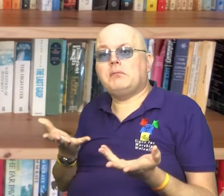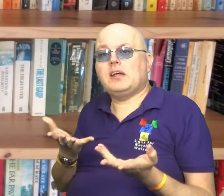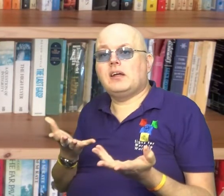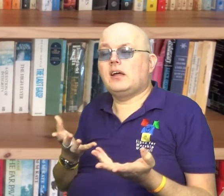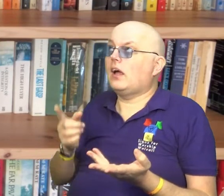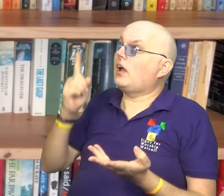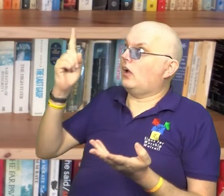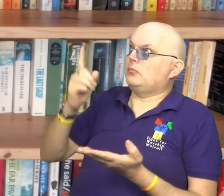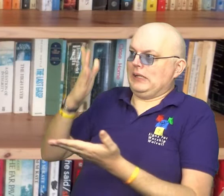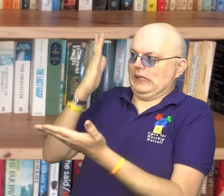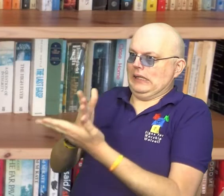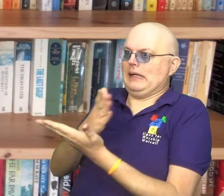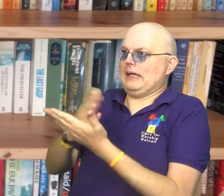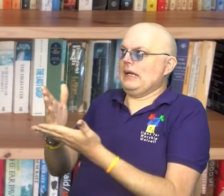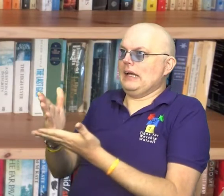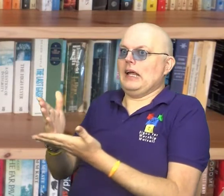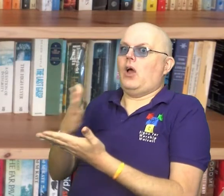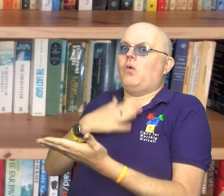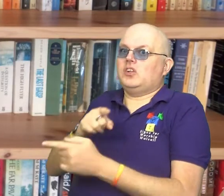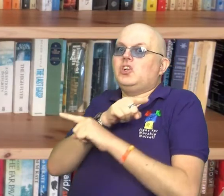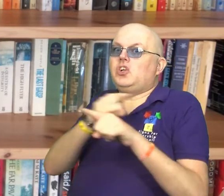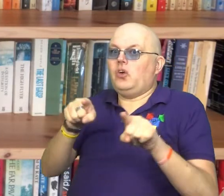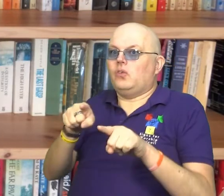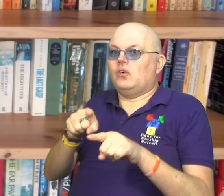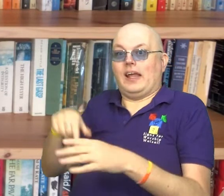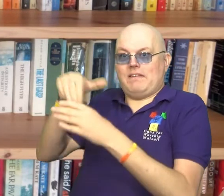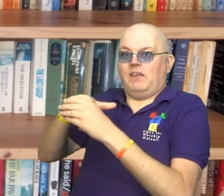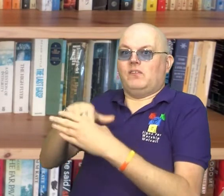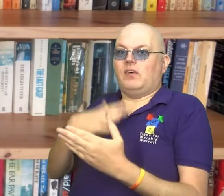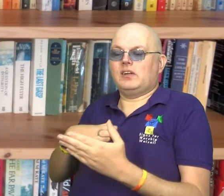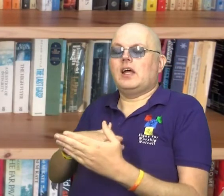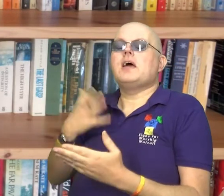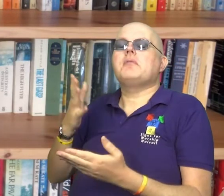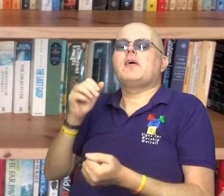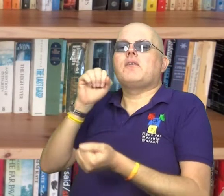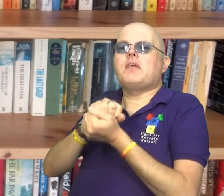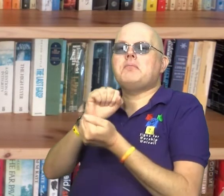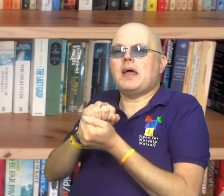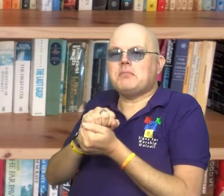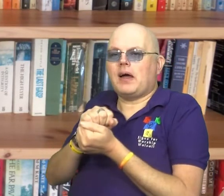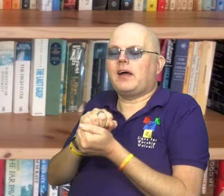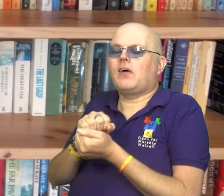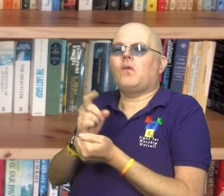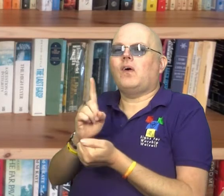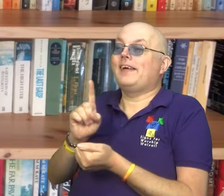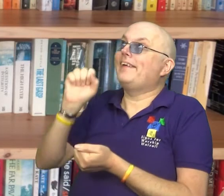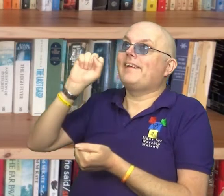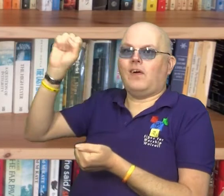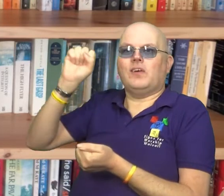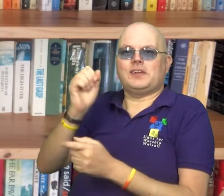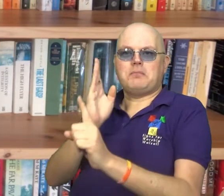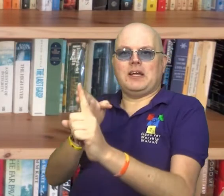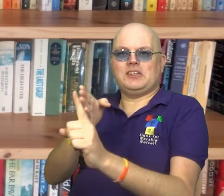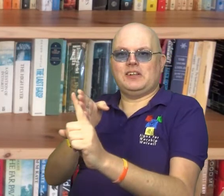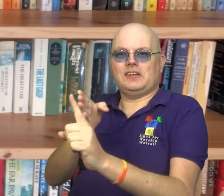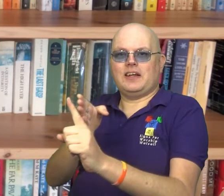Sometimes God will make it very clear that he wants you to be involved. But we need to remember that it is God's mission